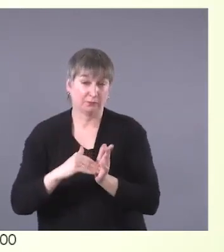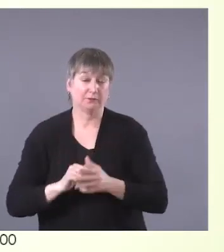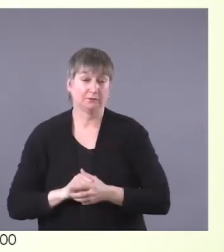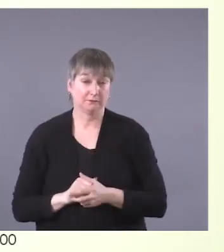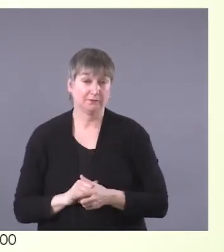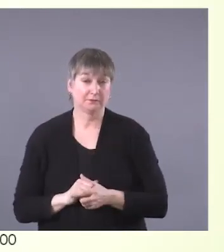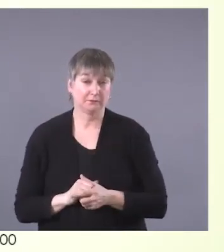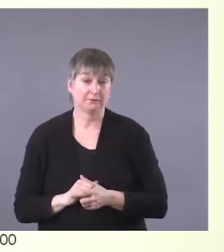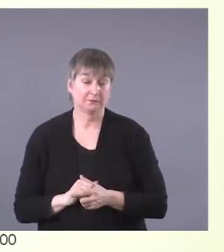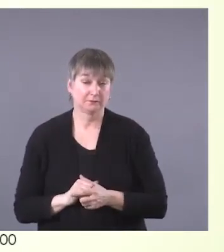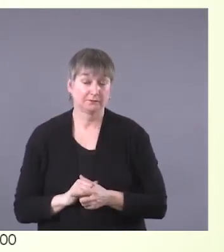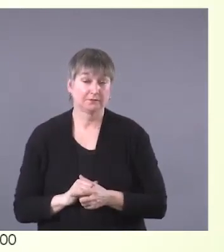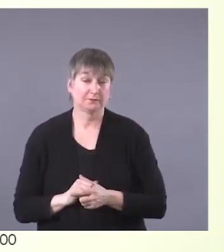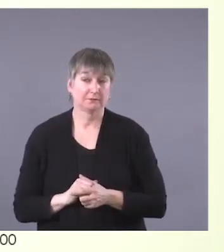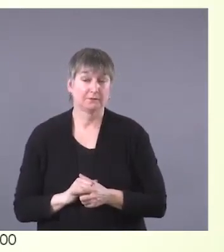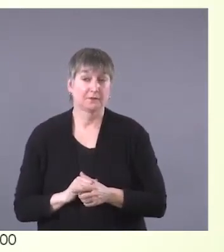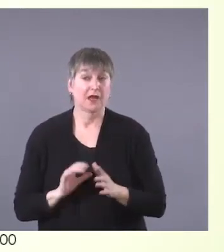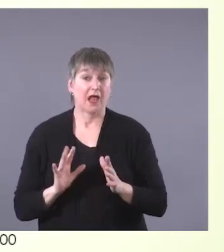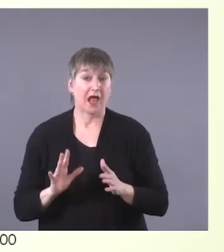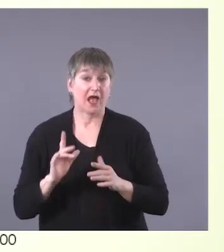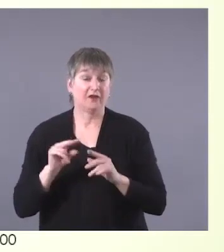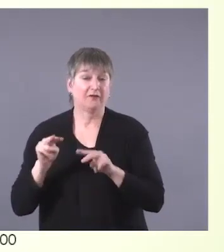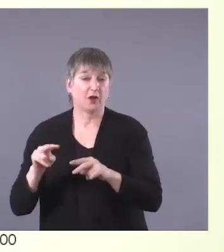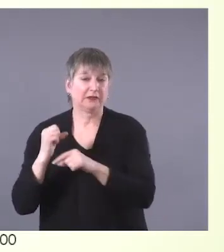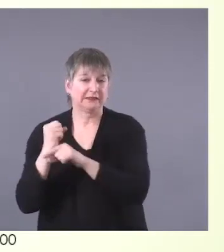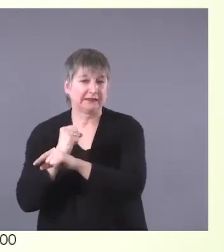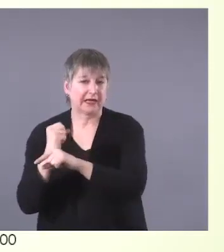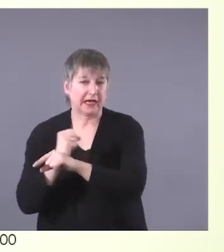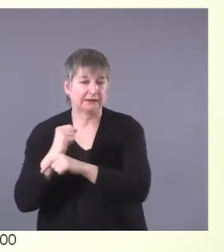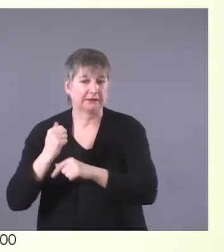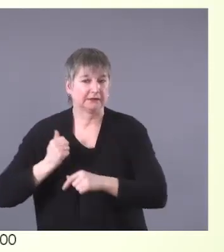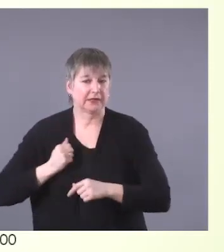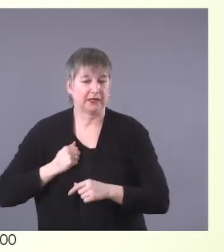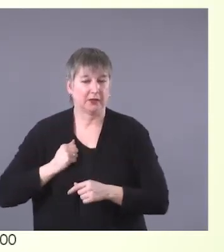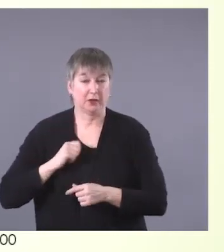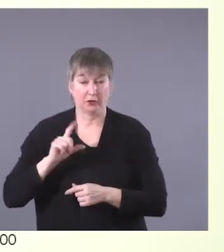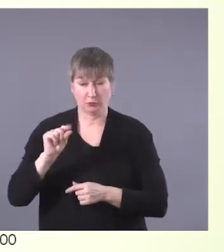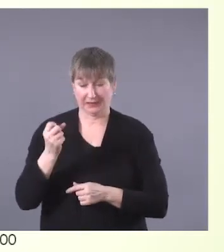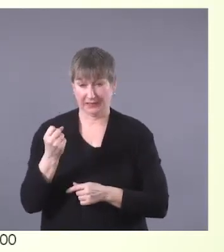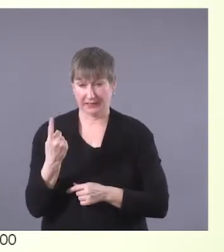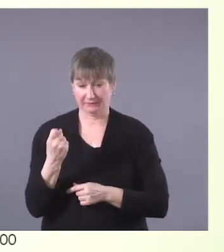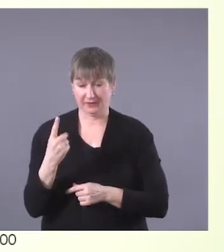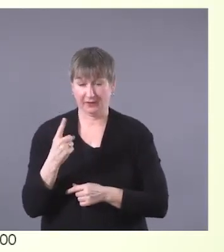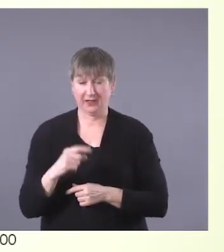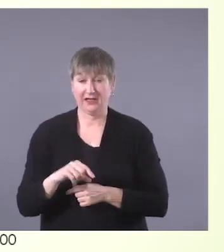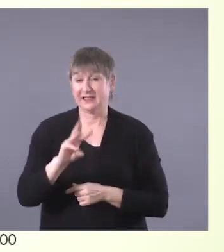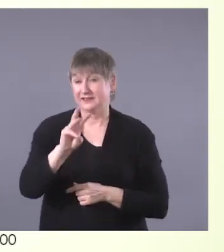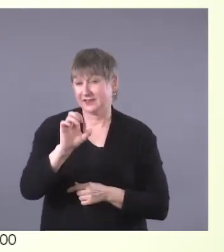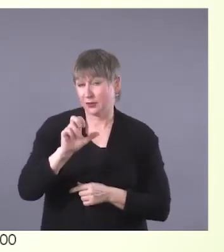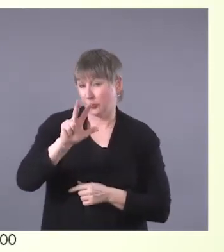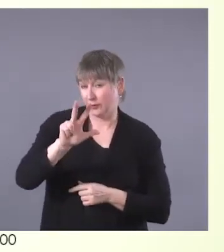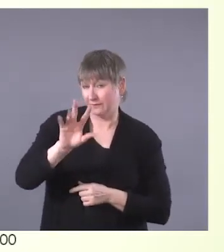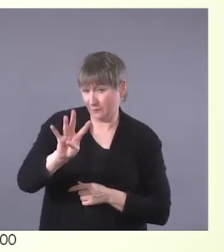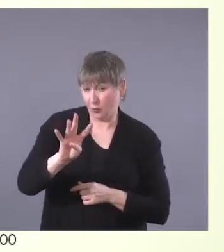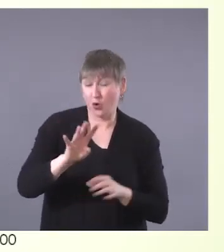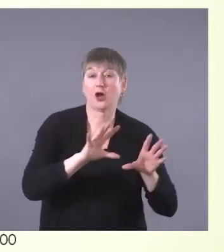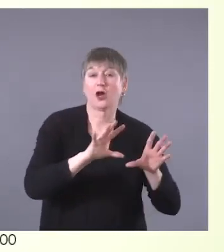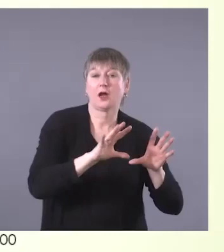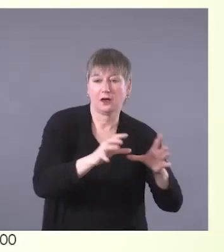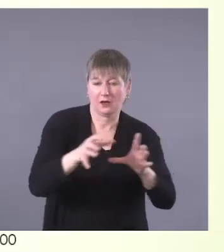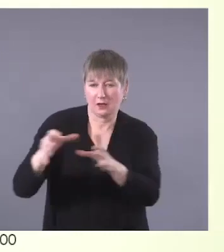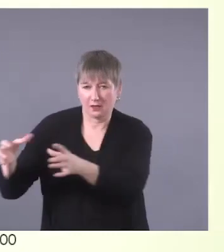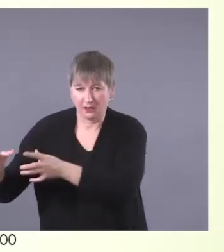And according to Statistics Canada in 2011, there are 634 First Nations or bands in Canada